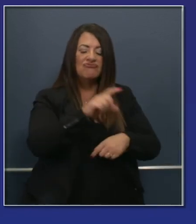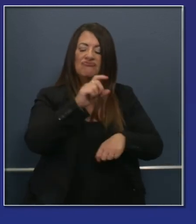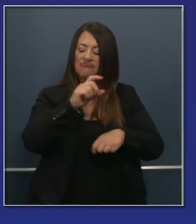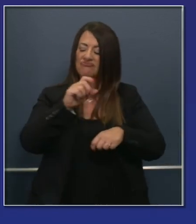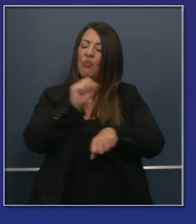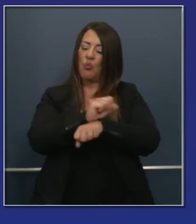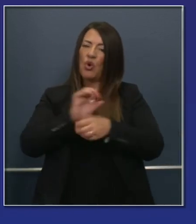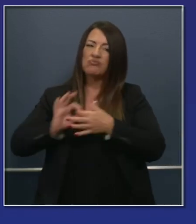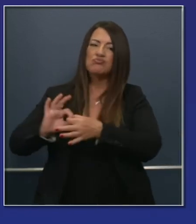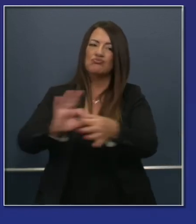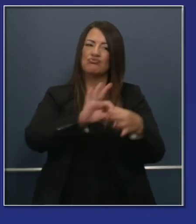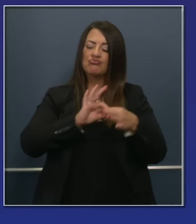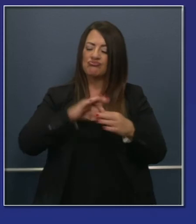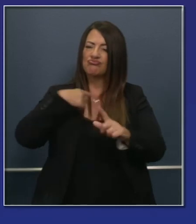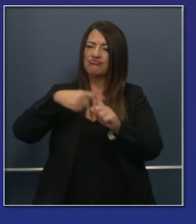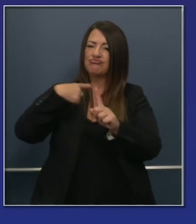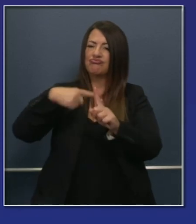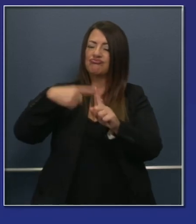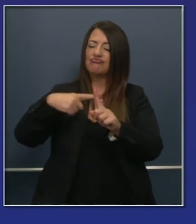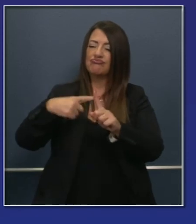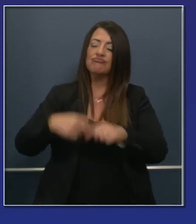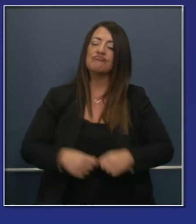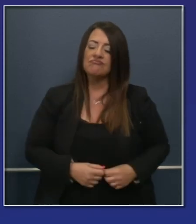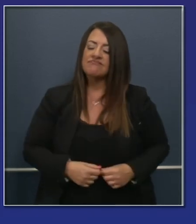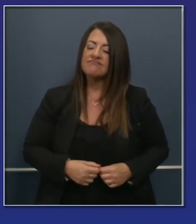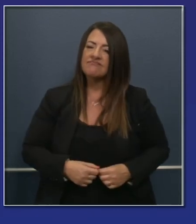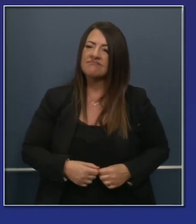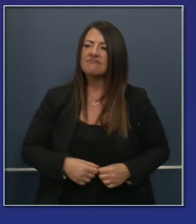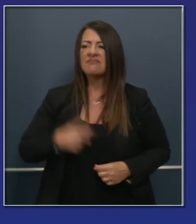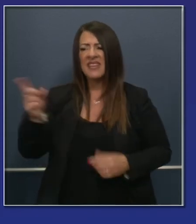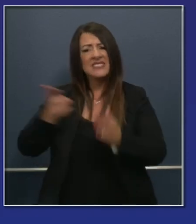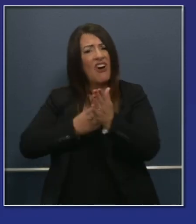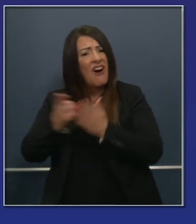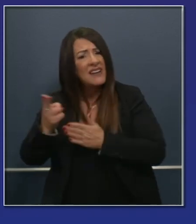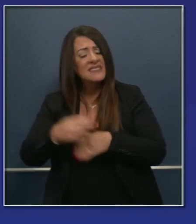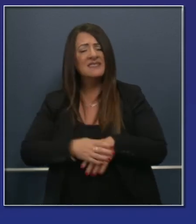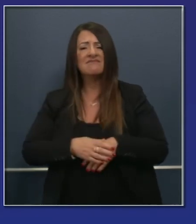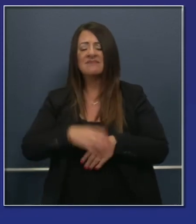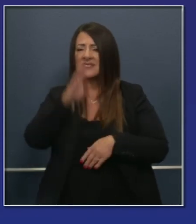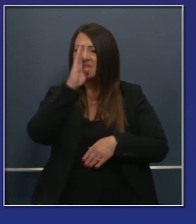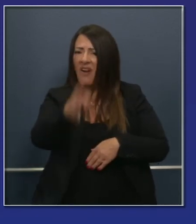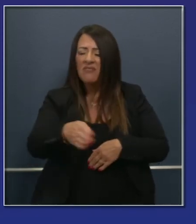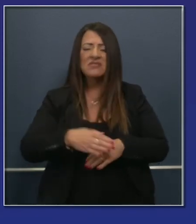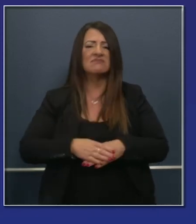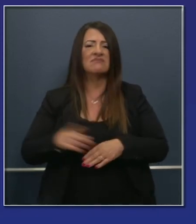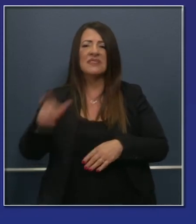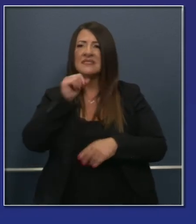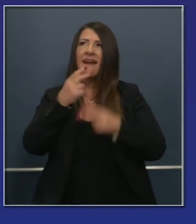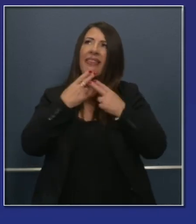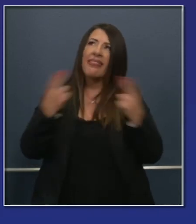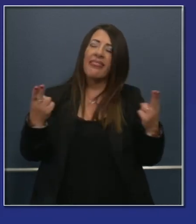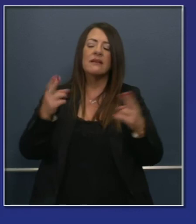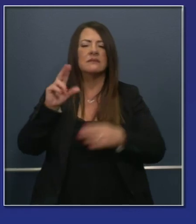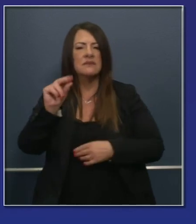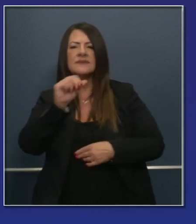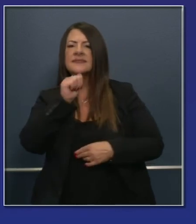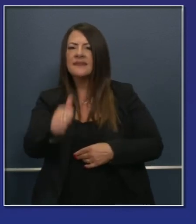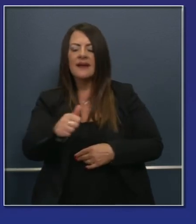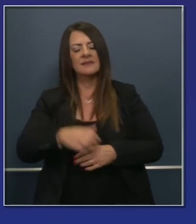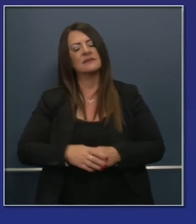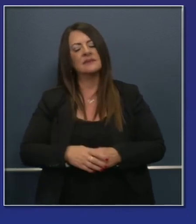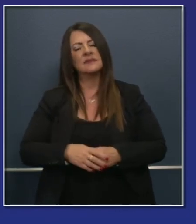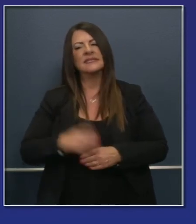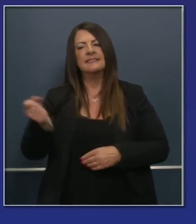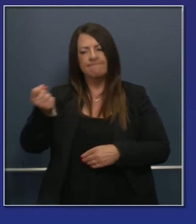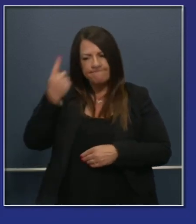with the same goal in mind. And the superintendent was very honest and forthright, and none of us are naive of, you know, the challenges that we experienced